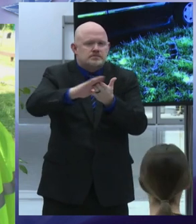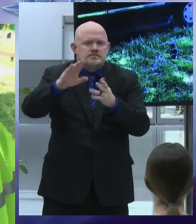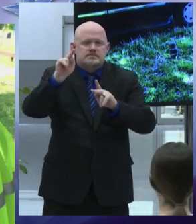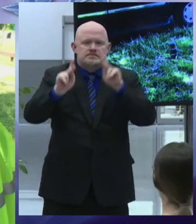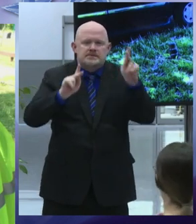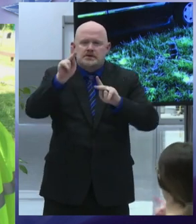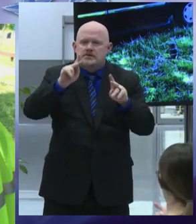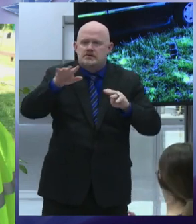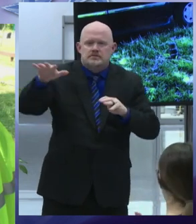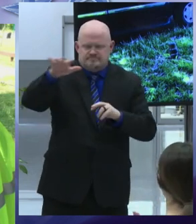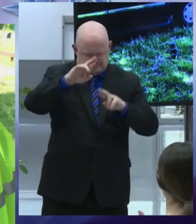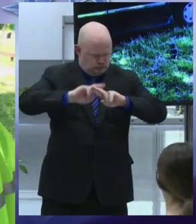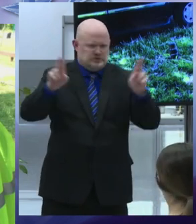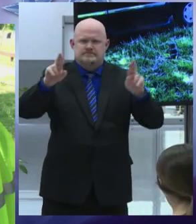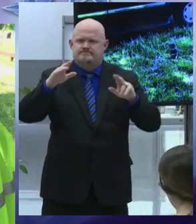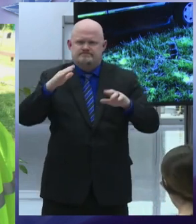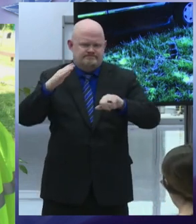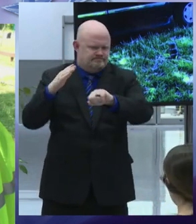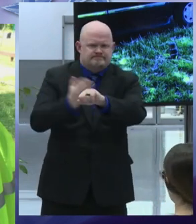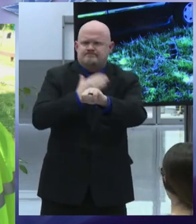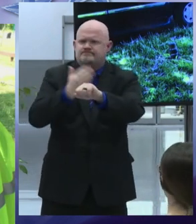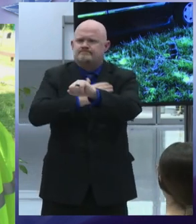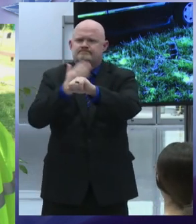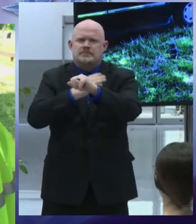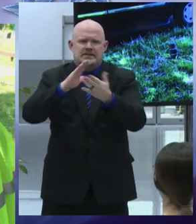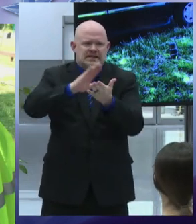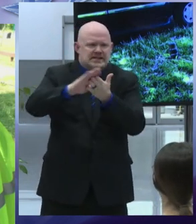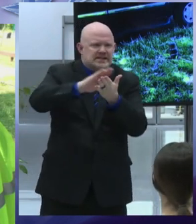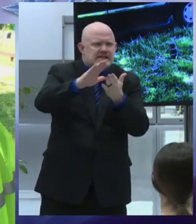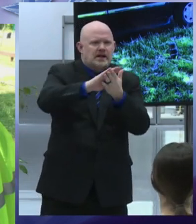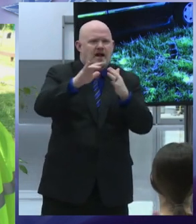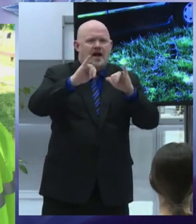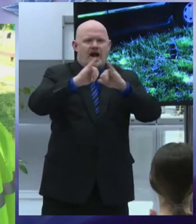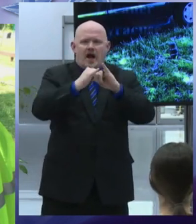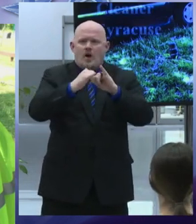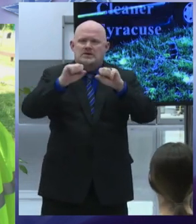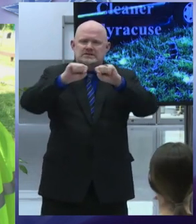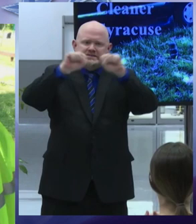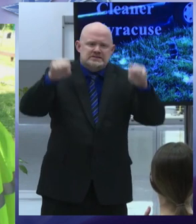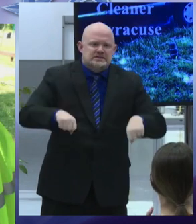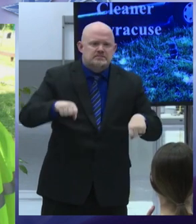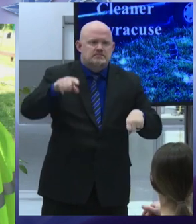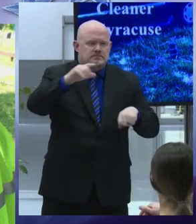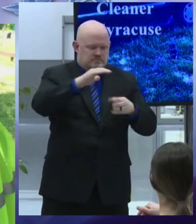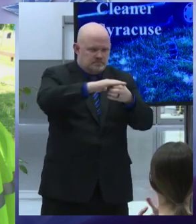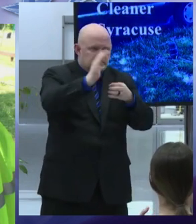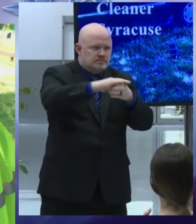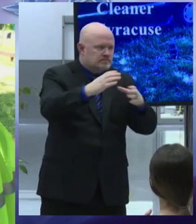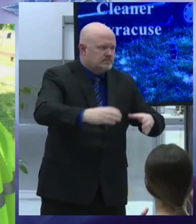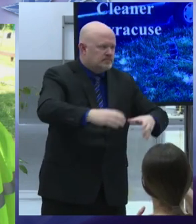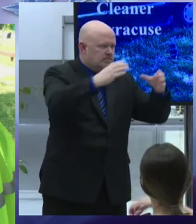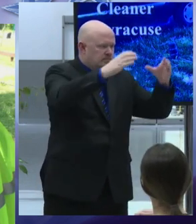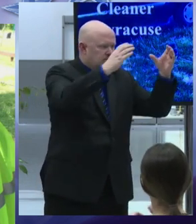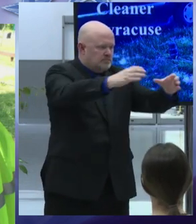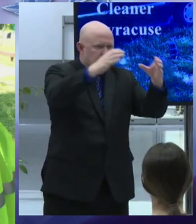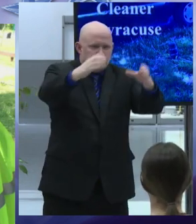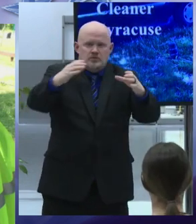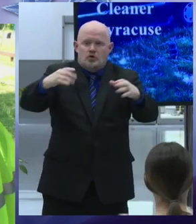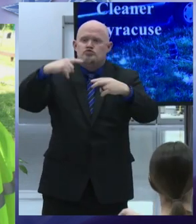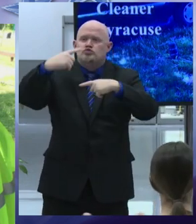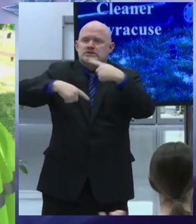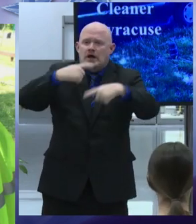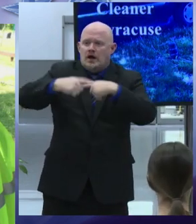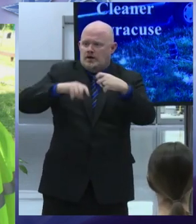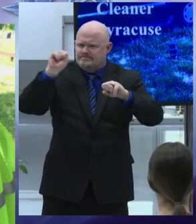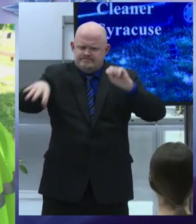residential properties with uniform covered trash and recycling carts this will dramatically cut down on blowing and drifting